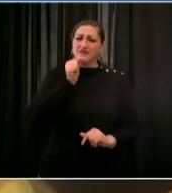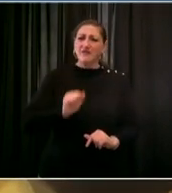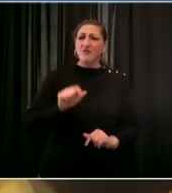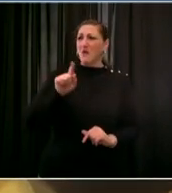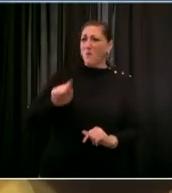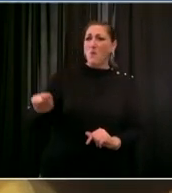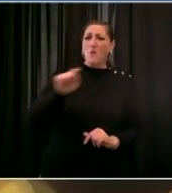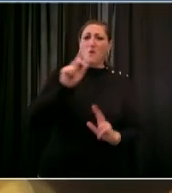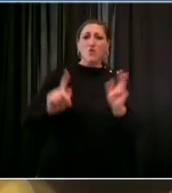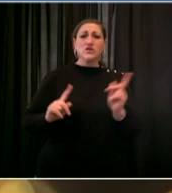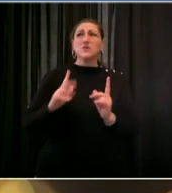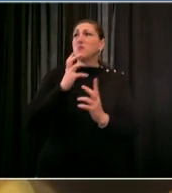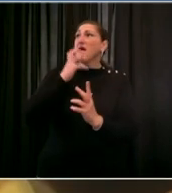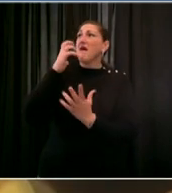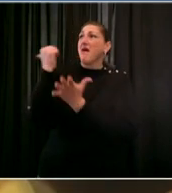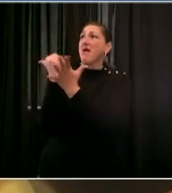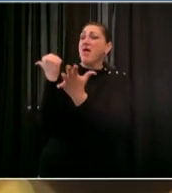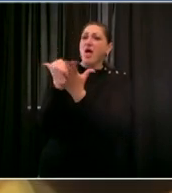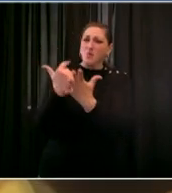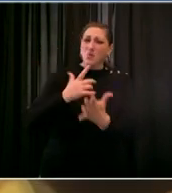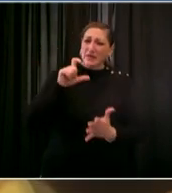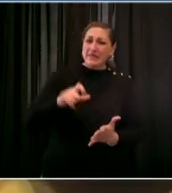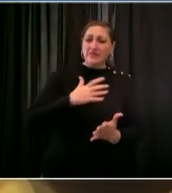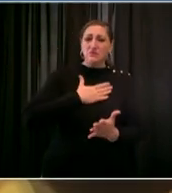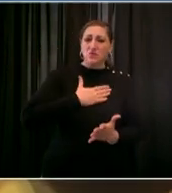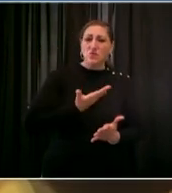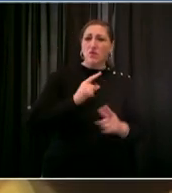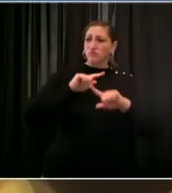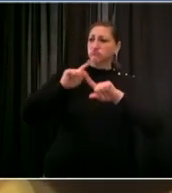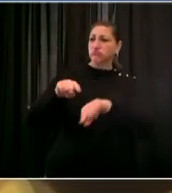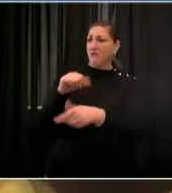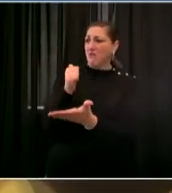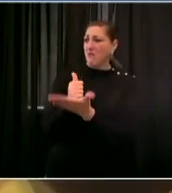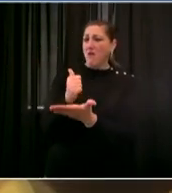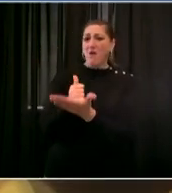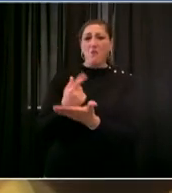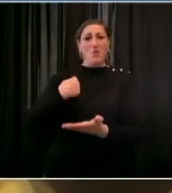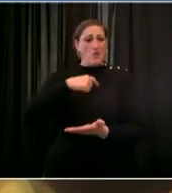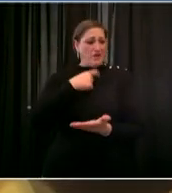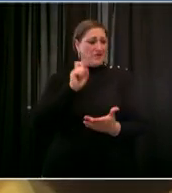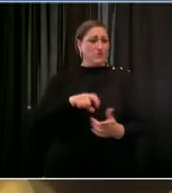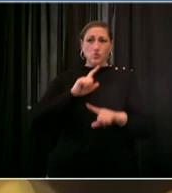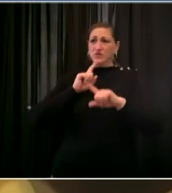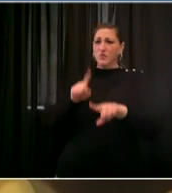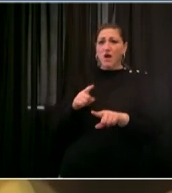we will respond with care compassion and action